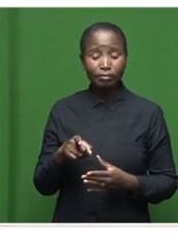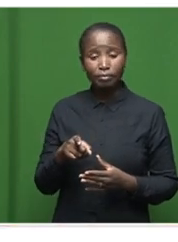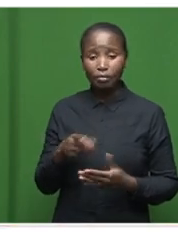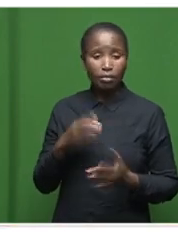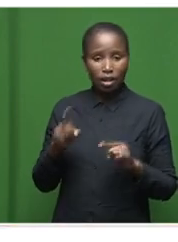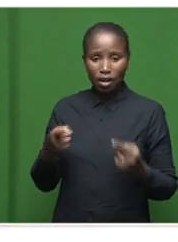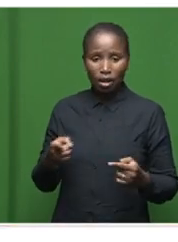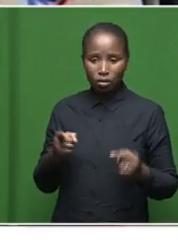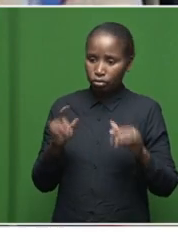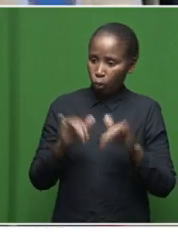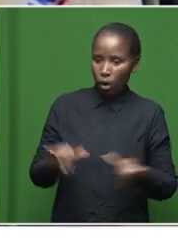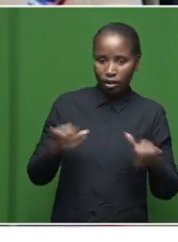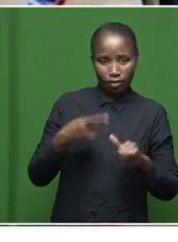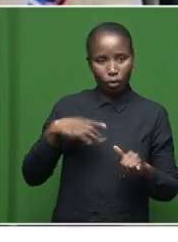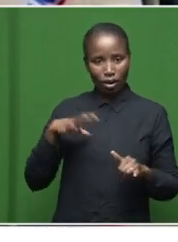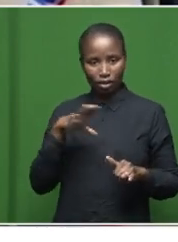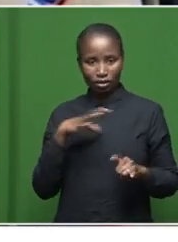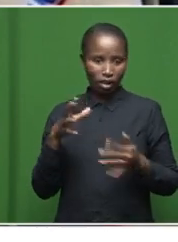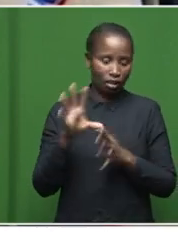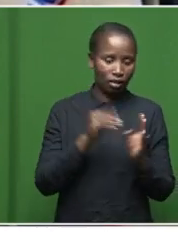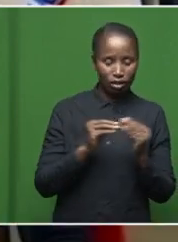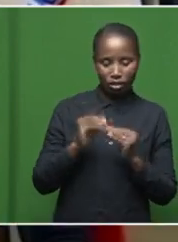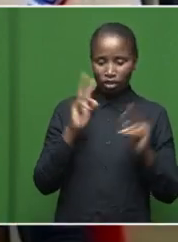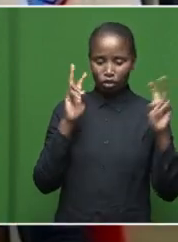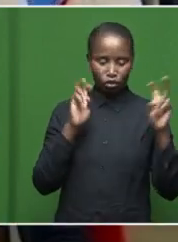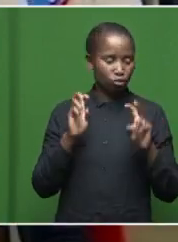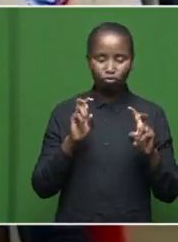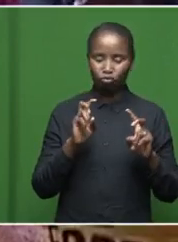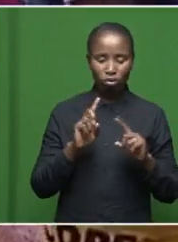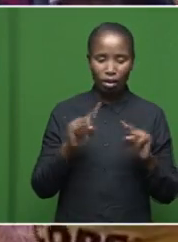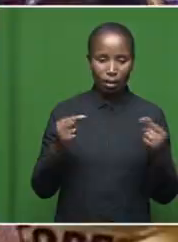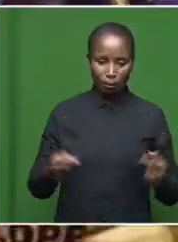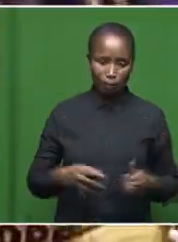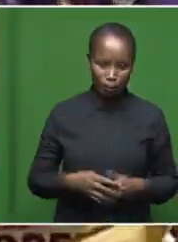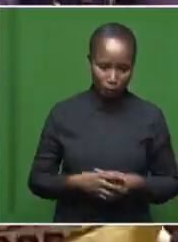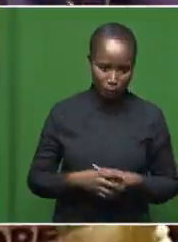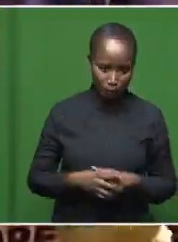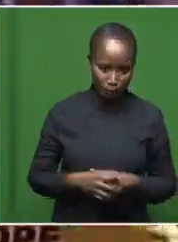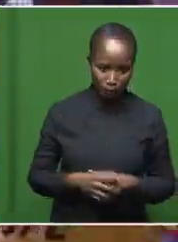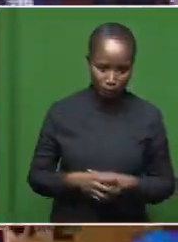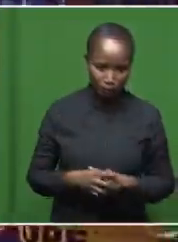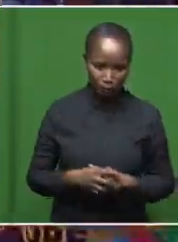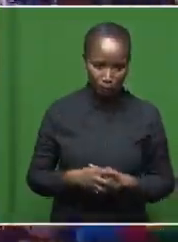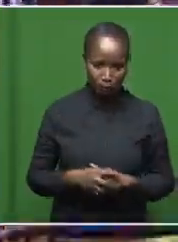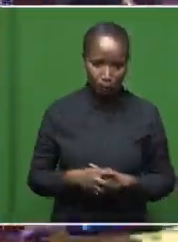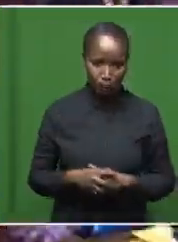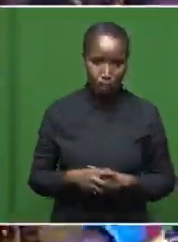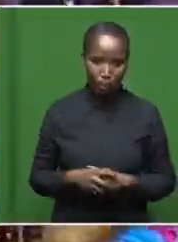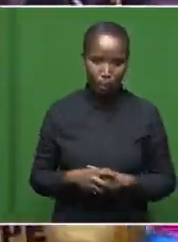council conundrums. Thank you much, SBC News, Johannes Beck.